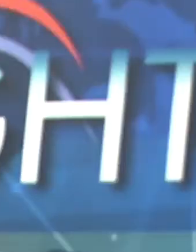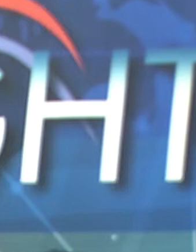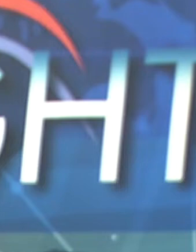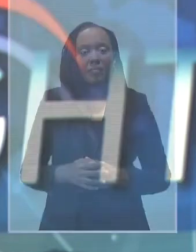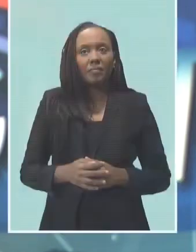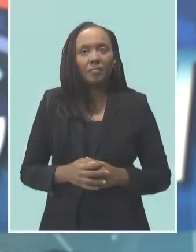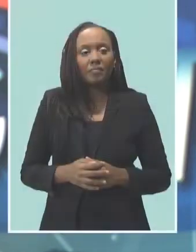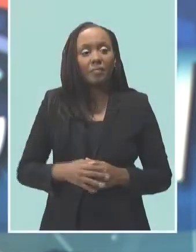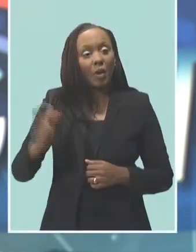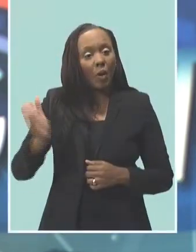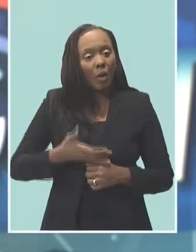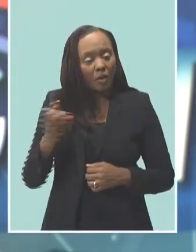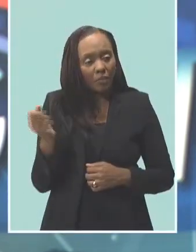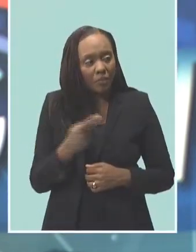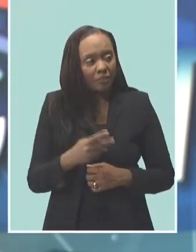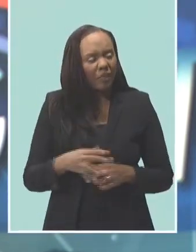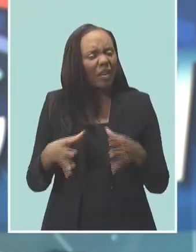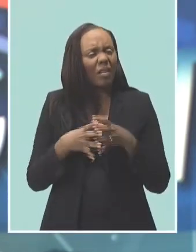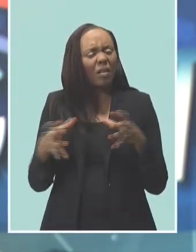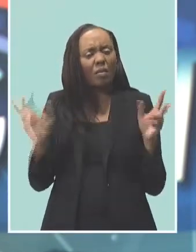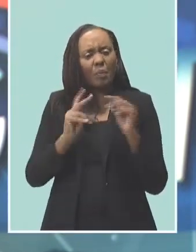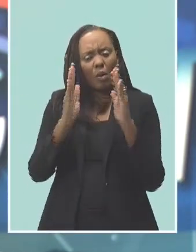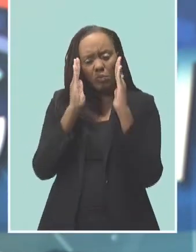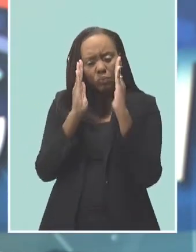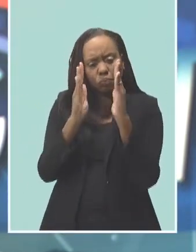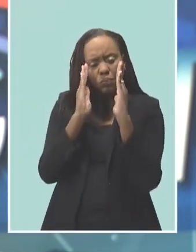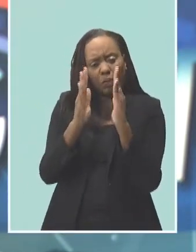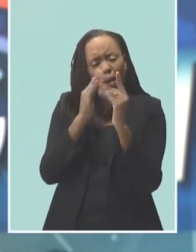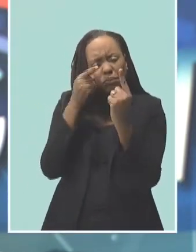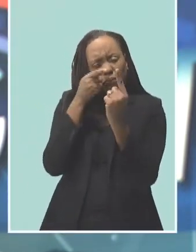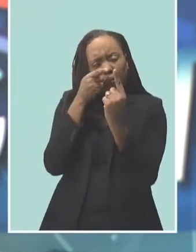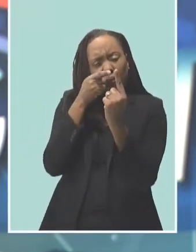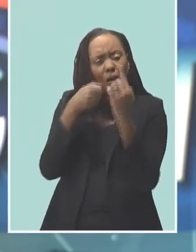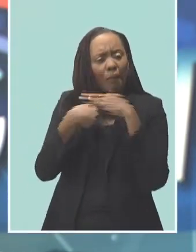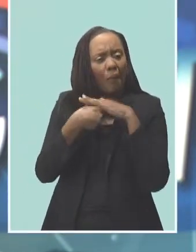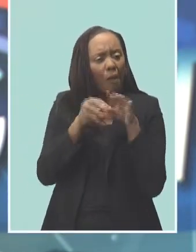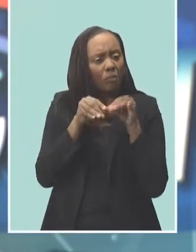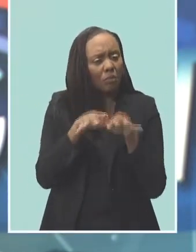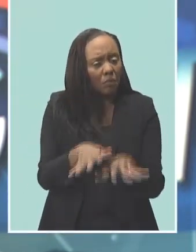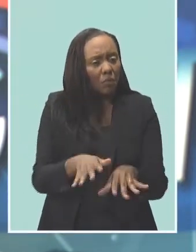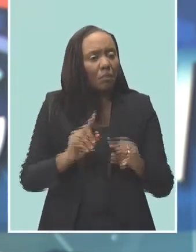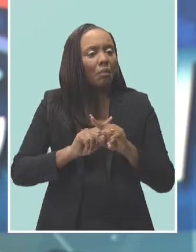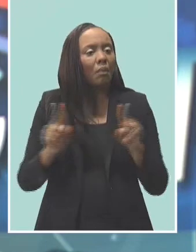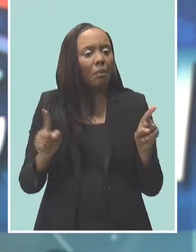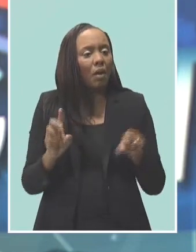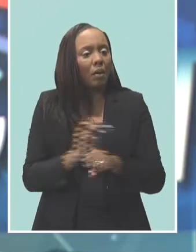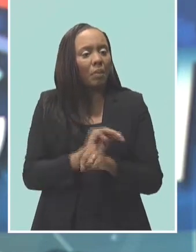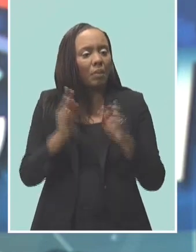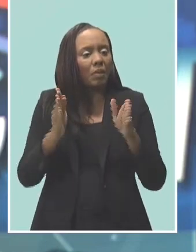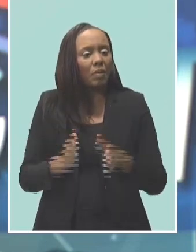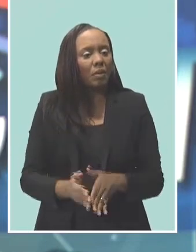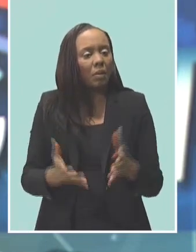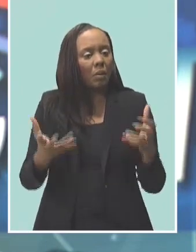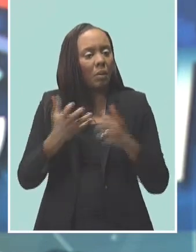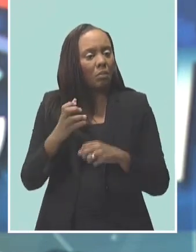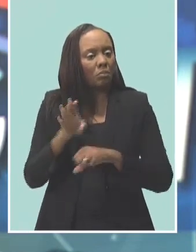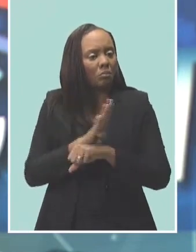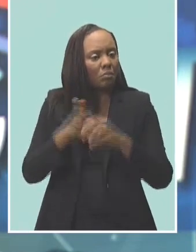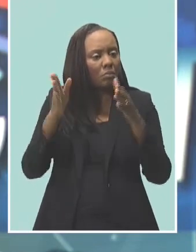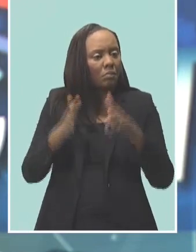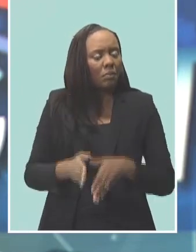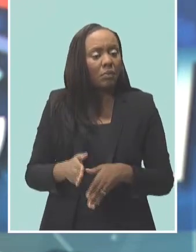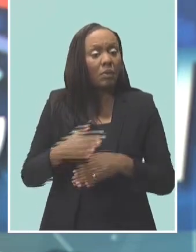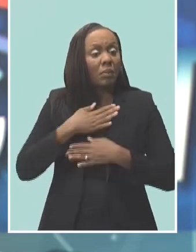Welcome back. Well, while much of the attention is currently on the COVID-19 pandemic, Home Affairs Minister Edmund Hinkson is appealing to Barbadians